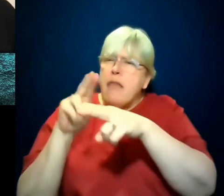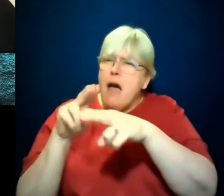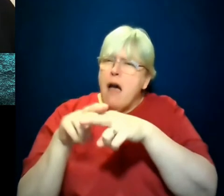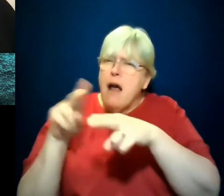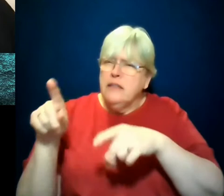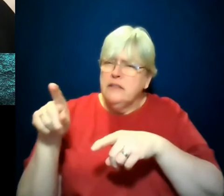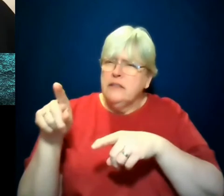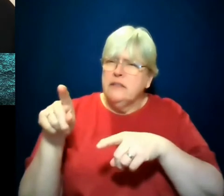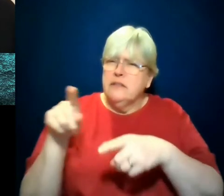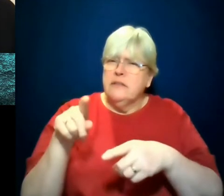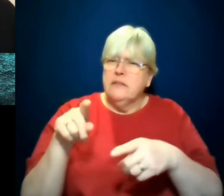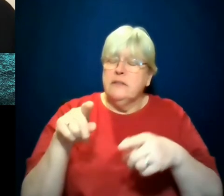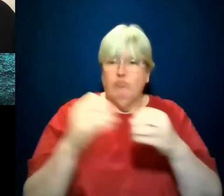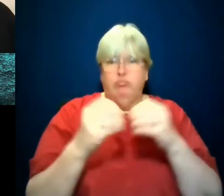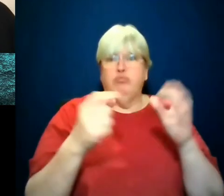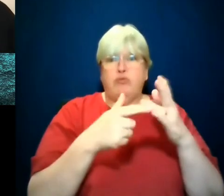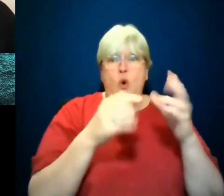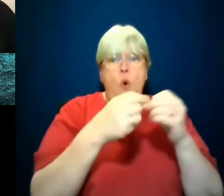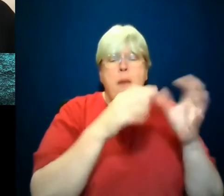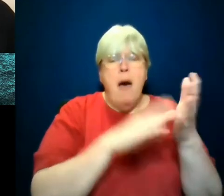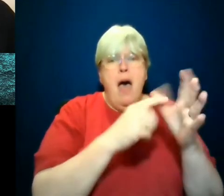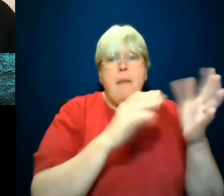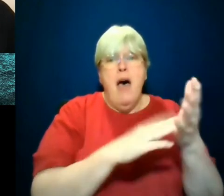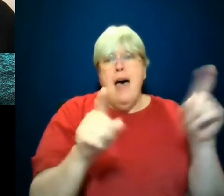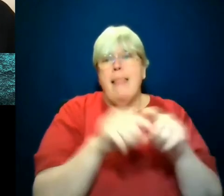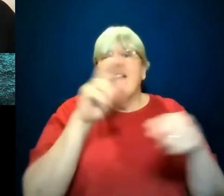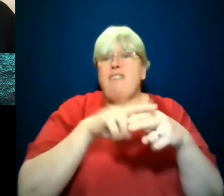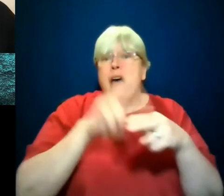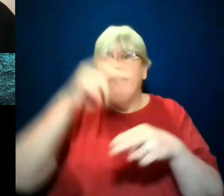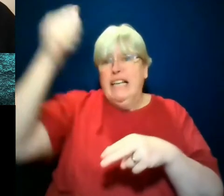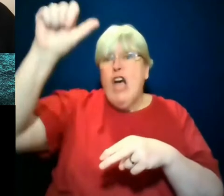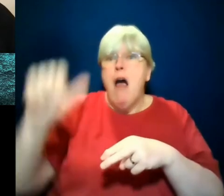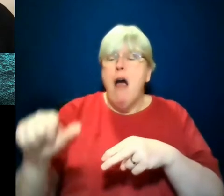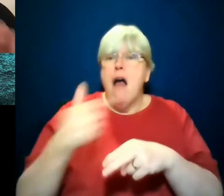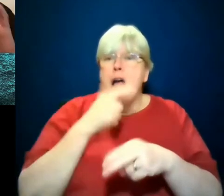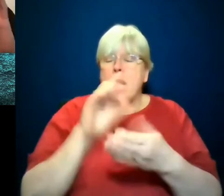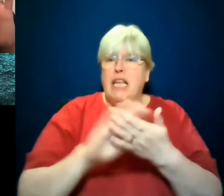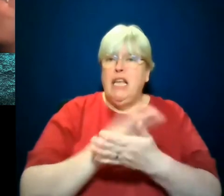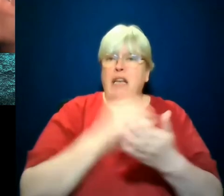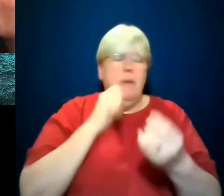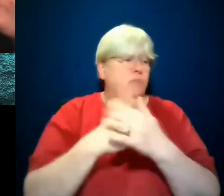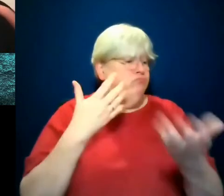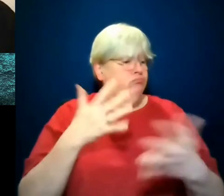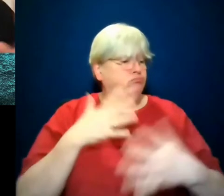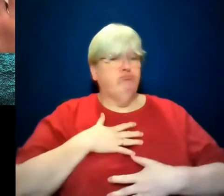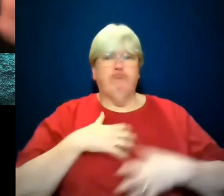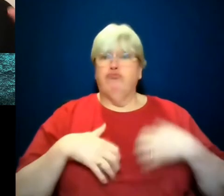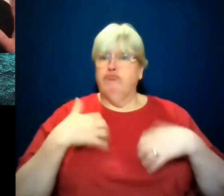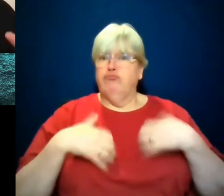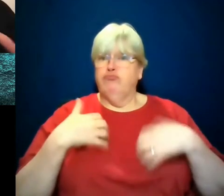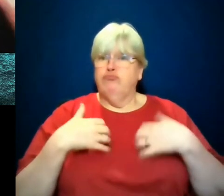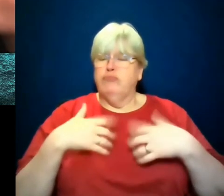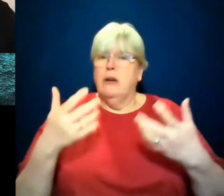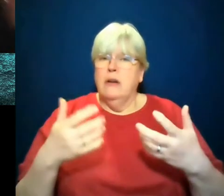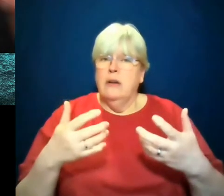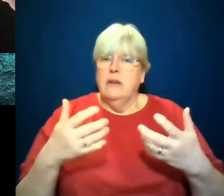degree that Barack Obama was a father figure, I mean, that made people's heads explode. So that decent,